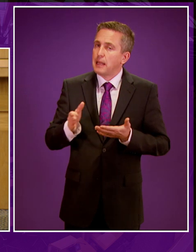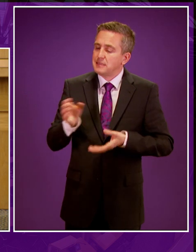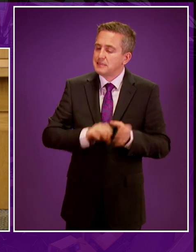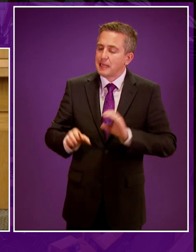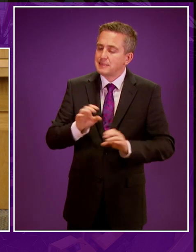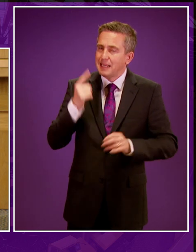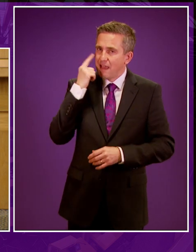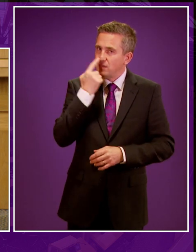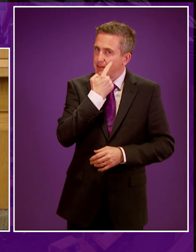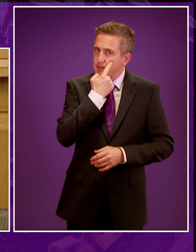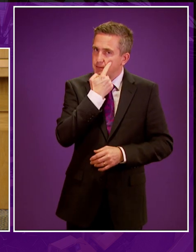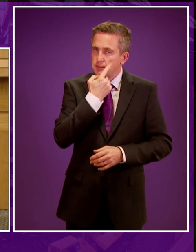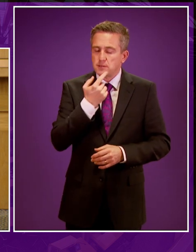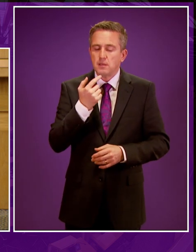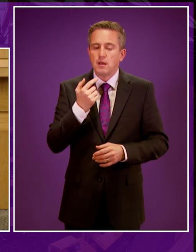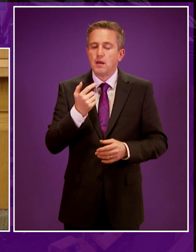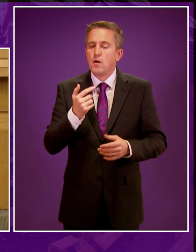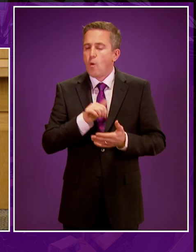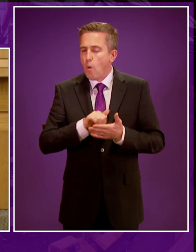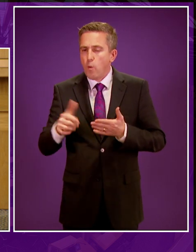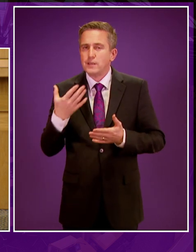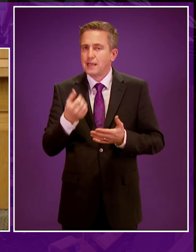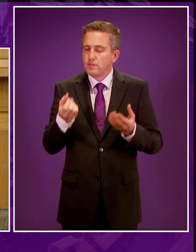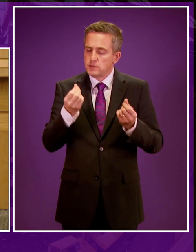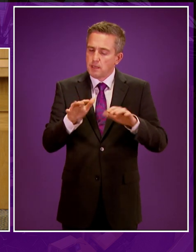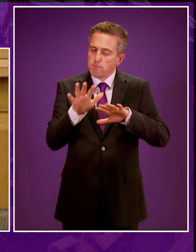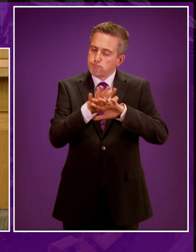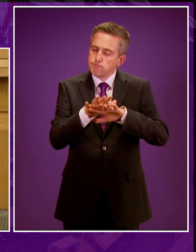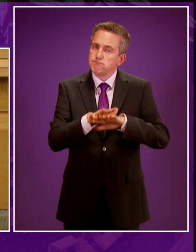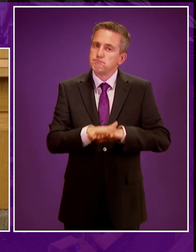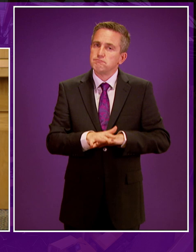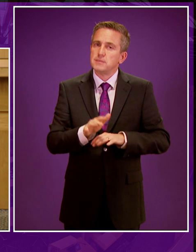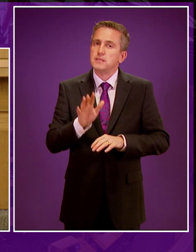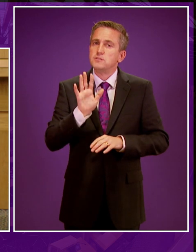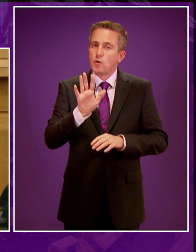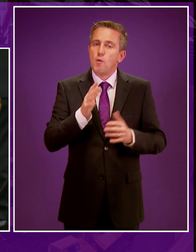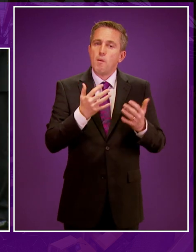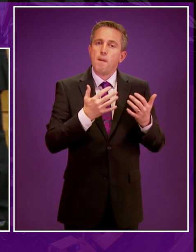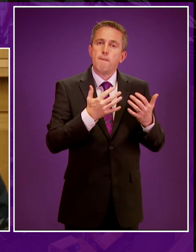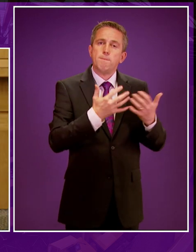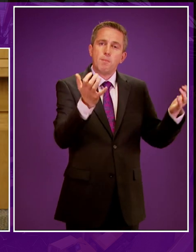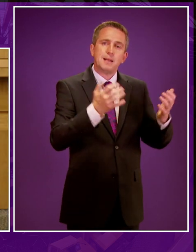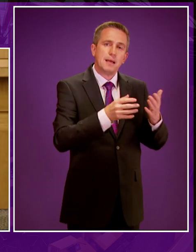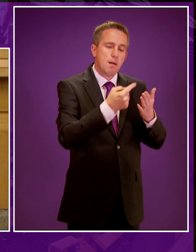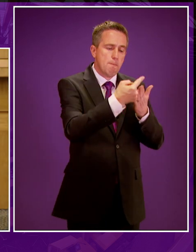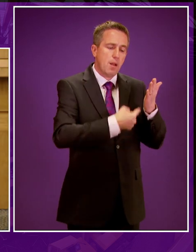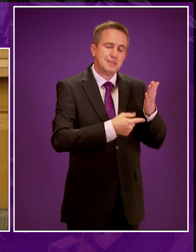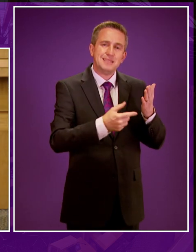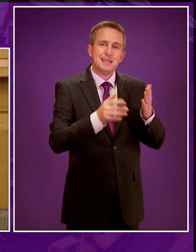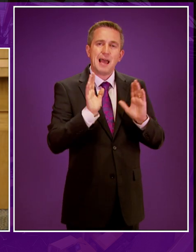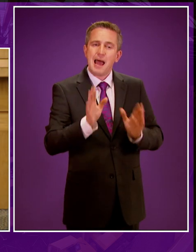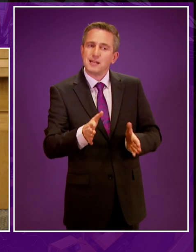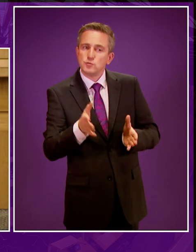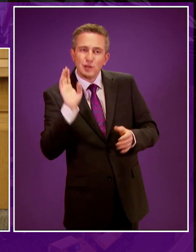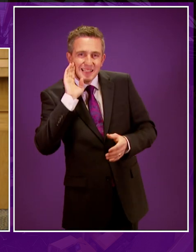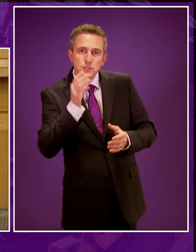this is always going to have an area of doubt about it. Public policy needs to be framed, guided by science, but reflecting